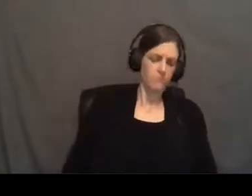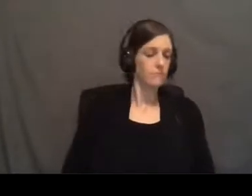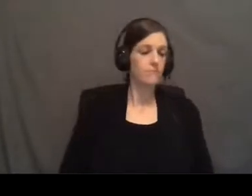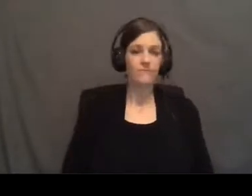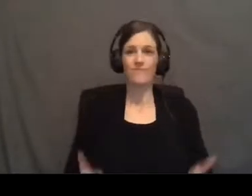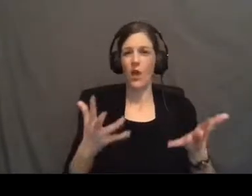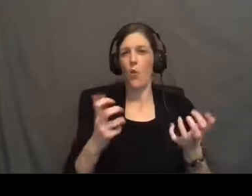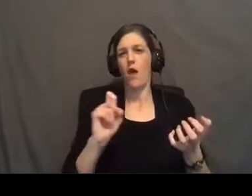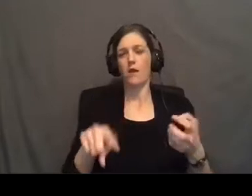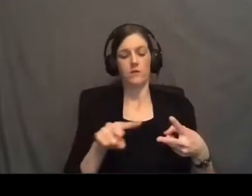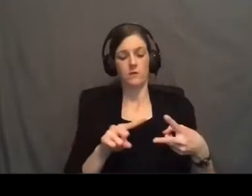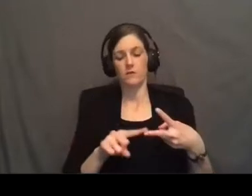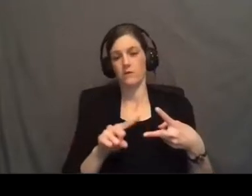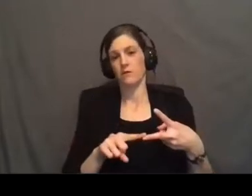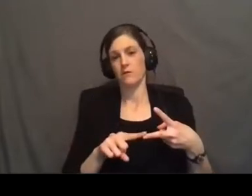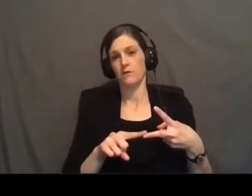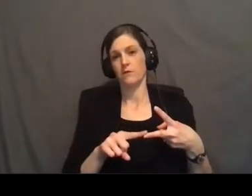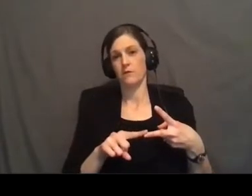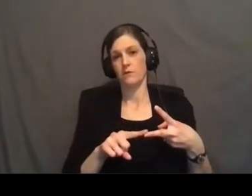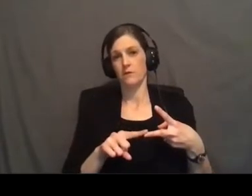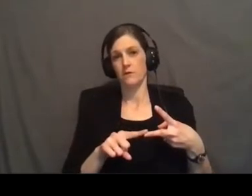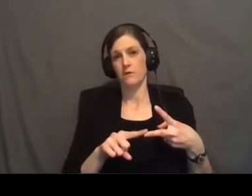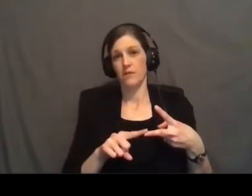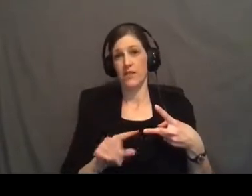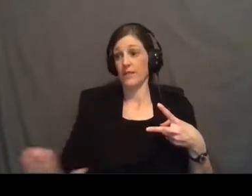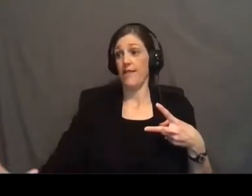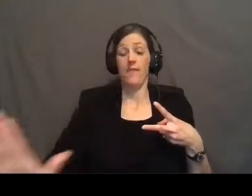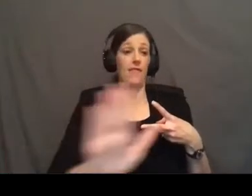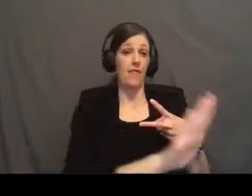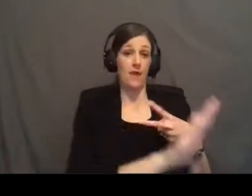I want to ask a question is their future bright